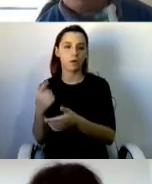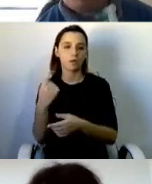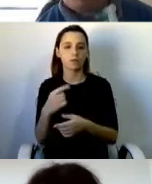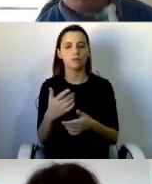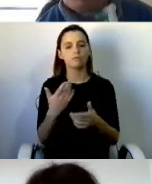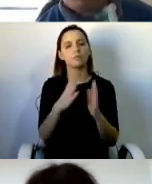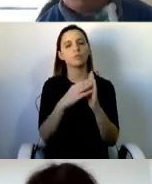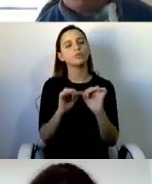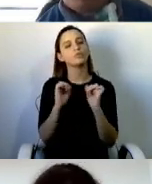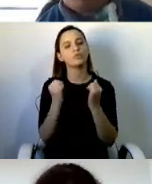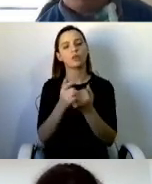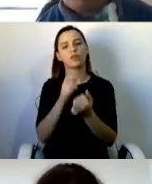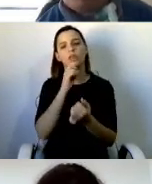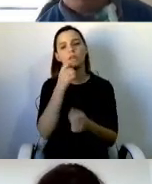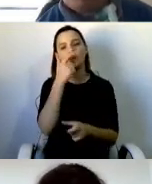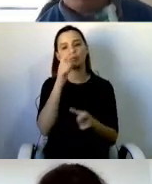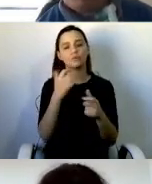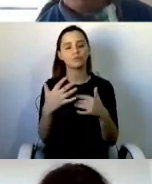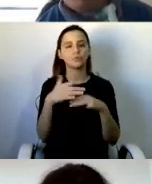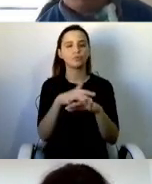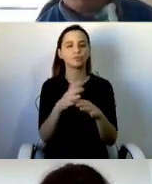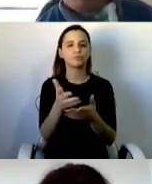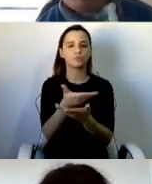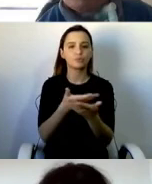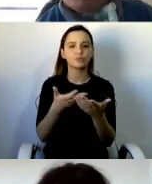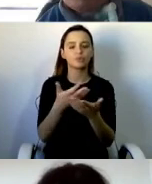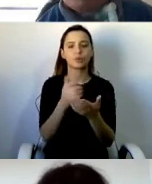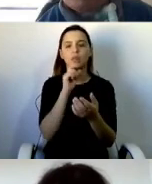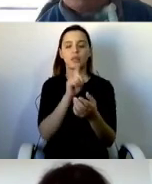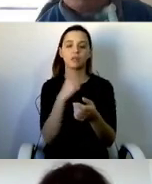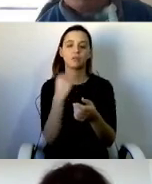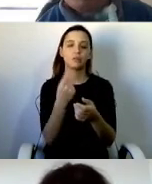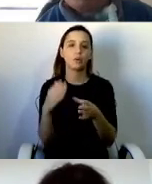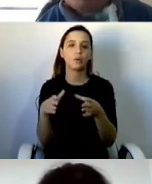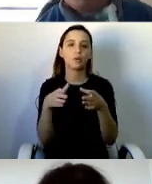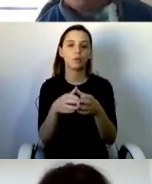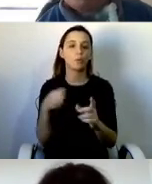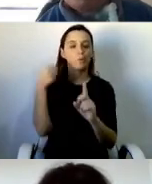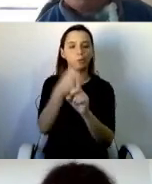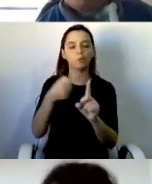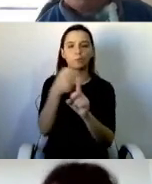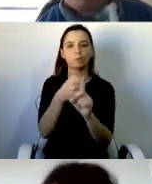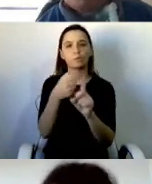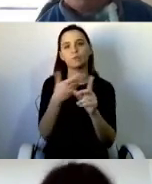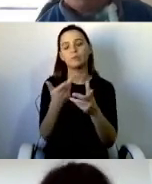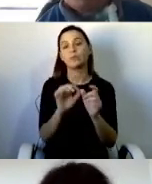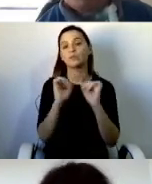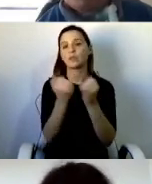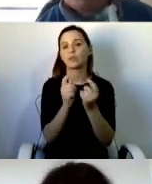social change. The fight for independent living in the UK began in the